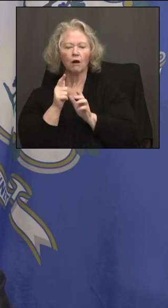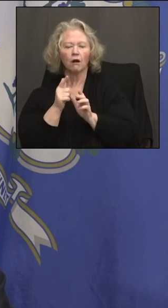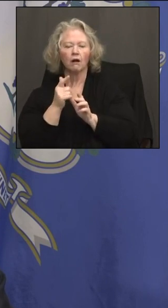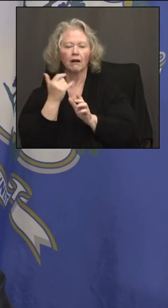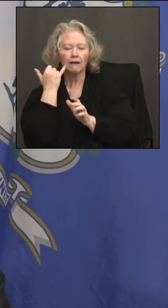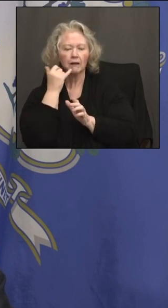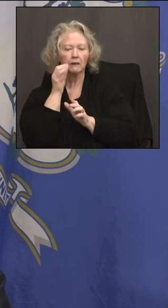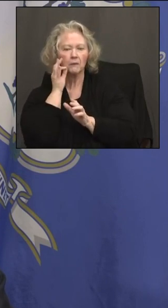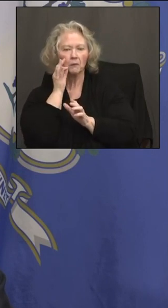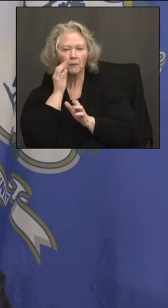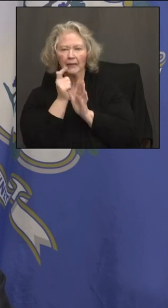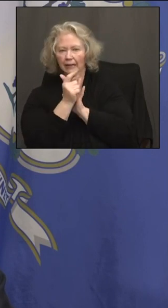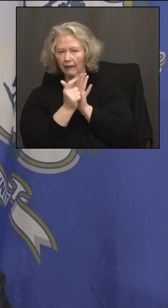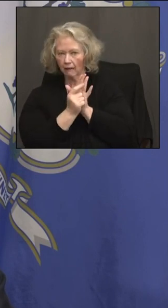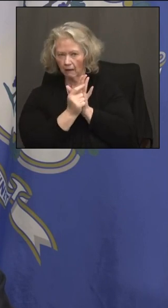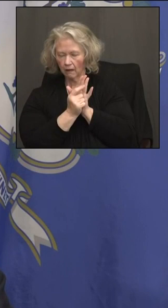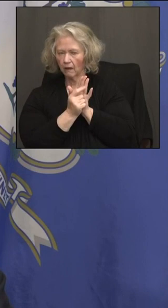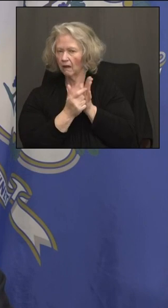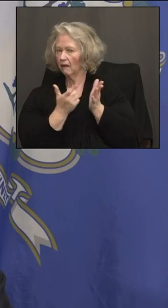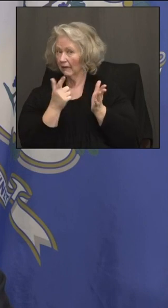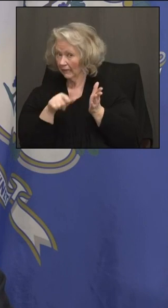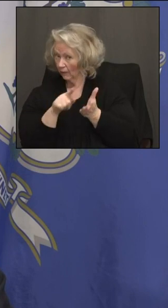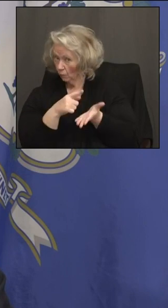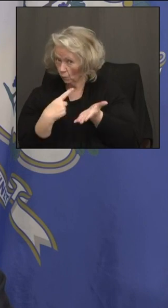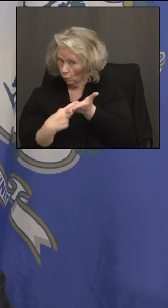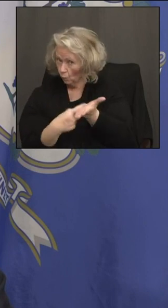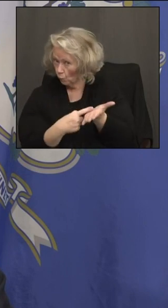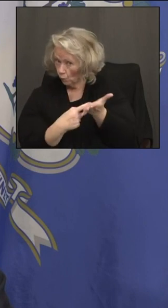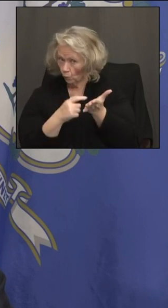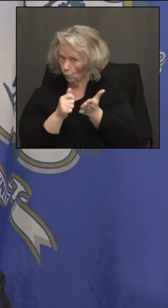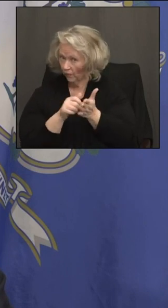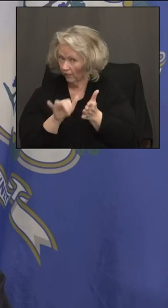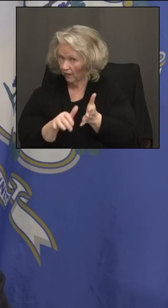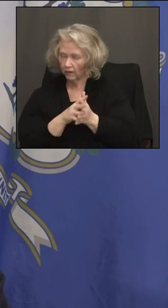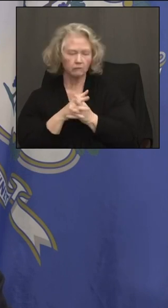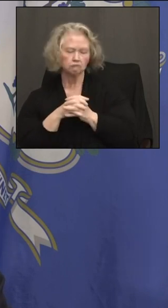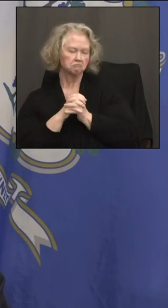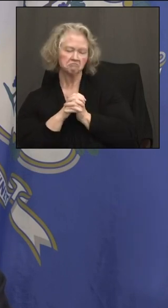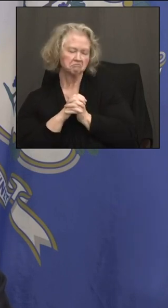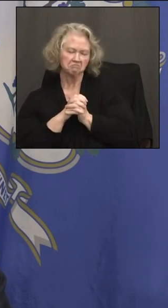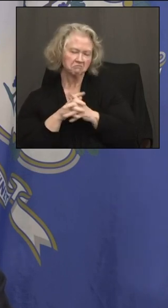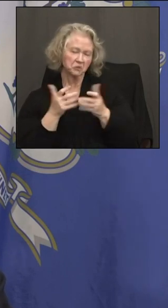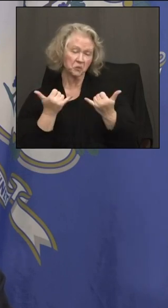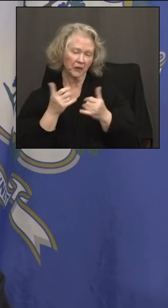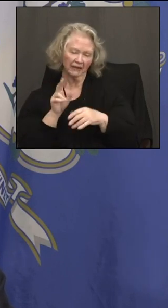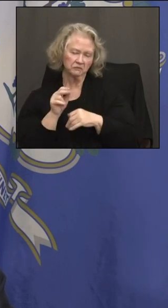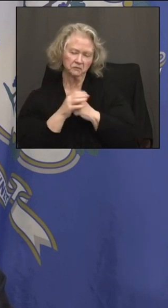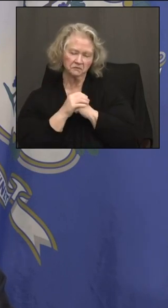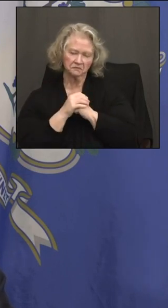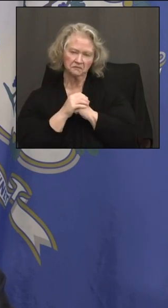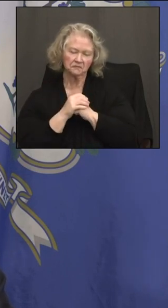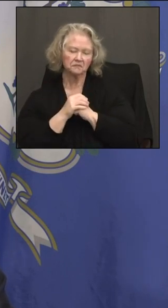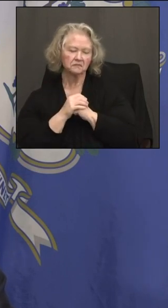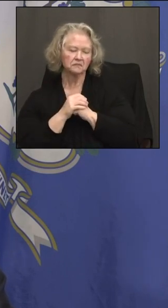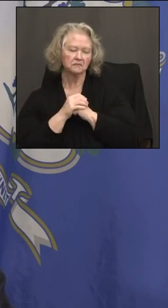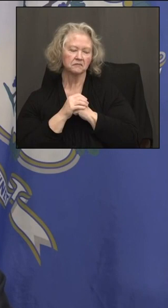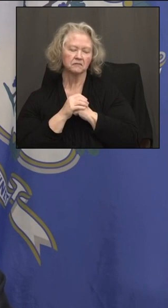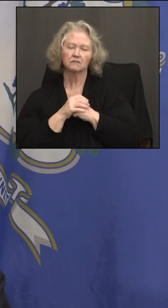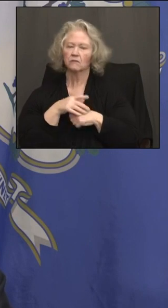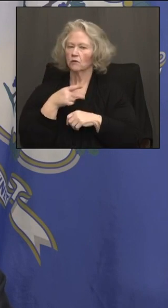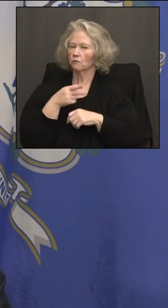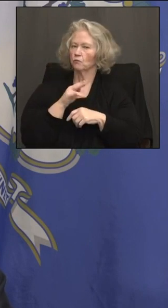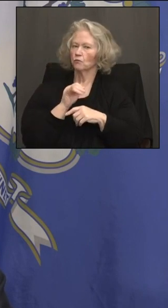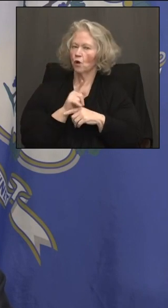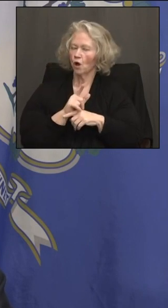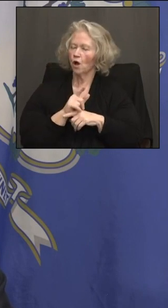negotiate or anything like that, that legalization issue today? No. Didn't do that one today. It wasn't a meeting of